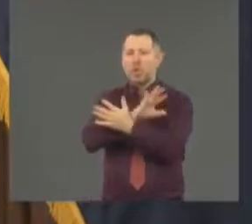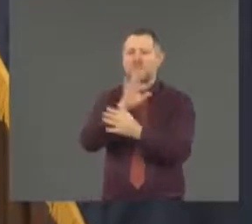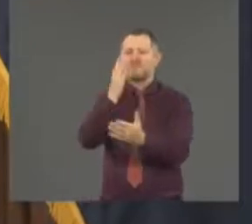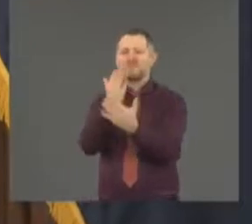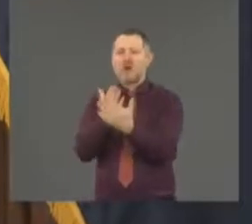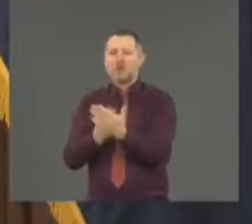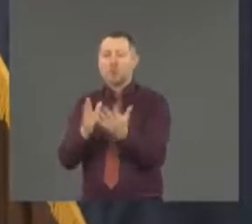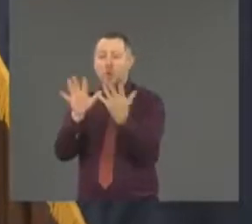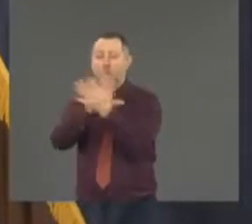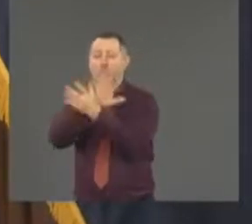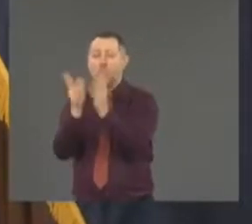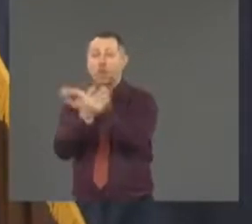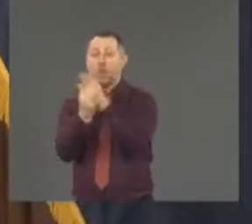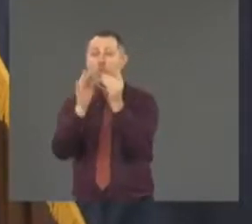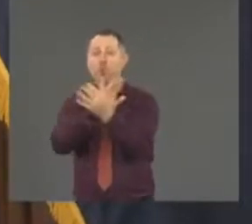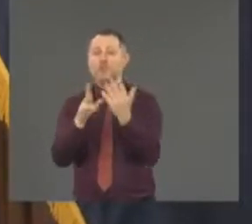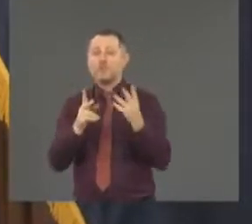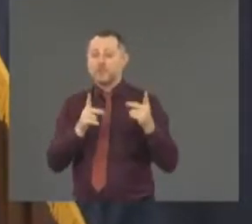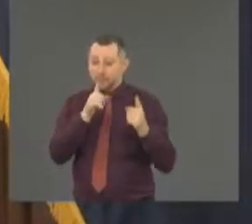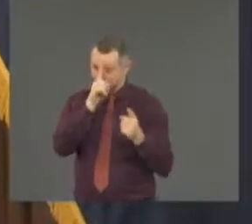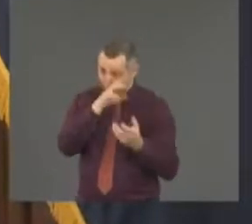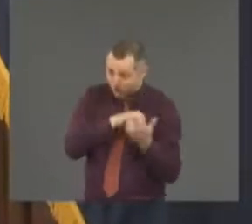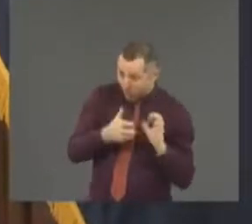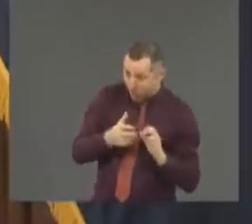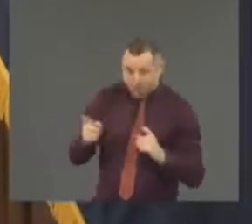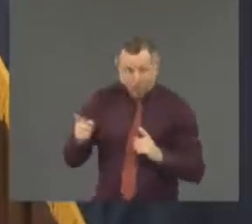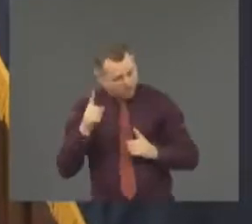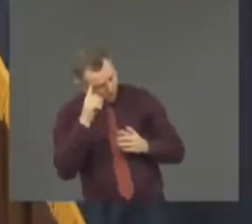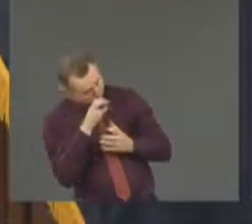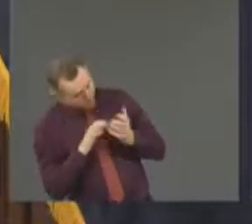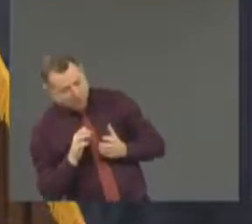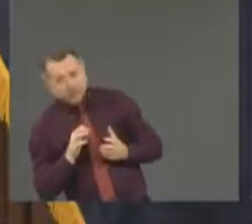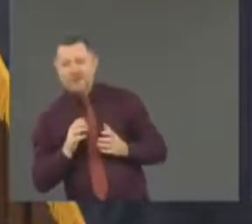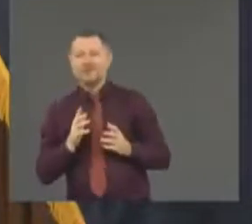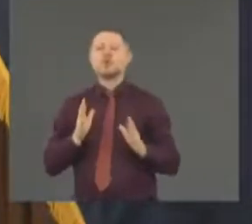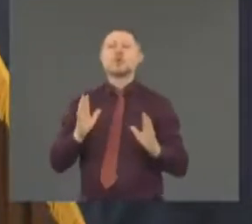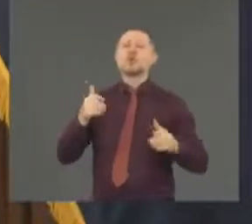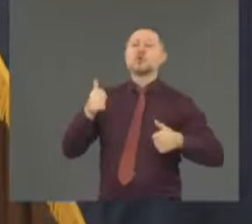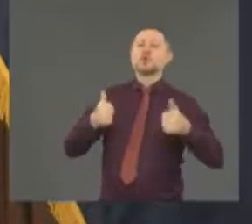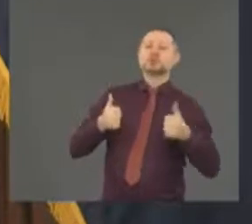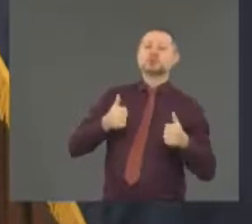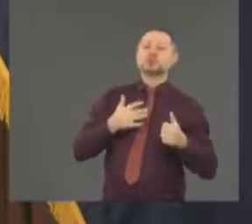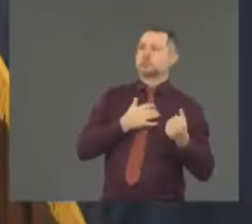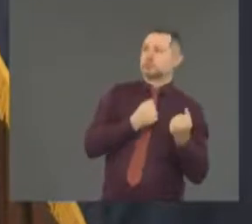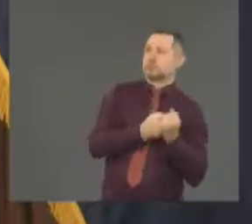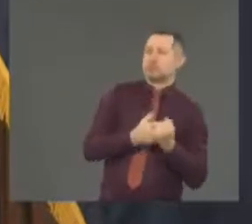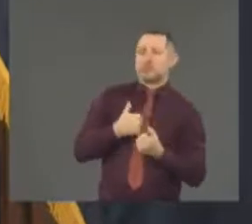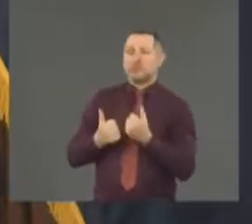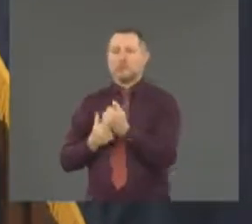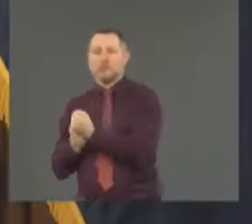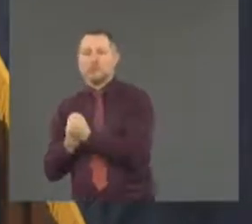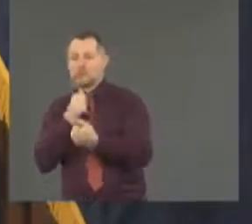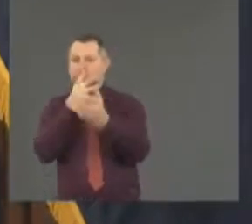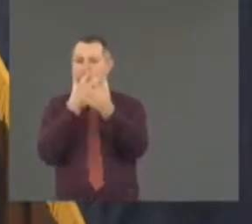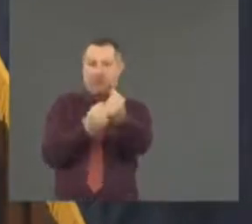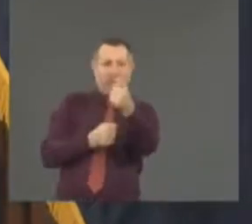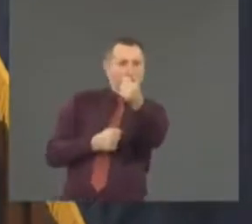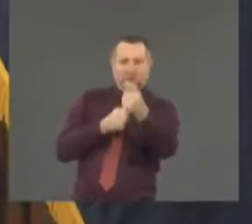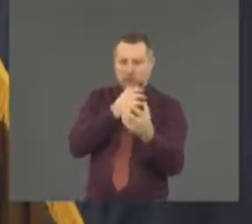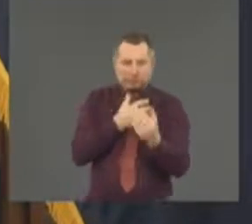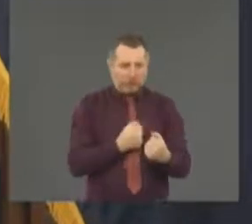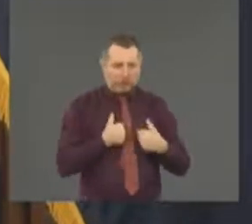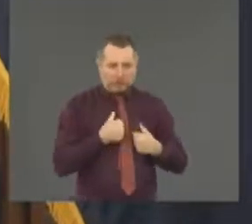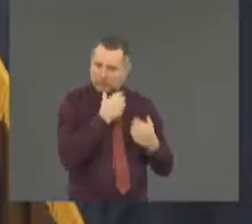you become, you just go with the party alliance because you don't believe anyone. Look at the facts. The federal